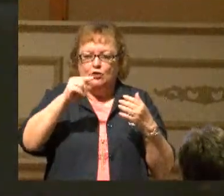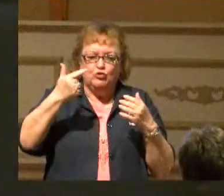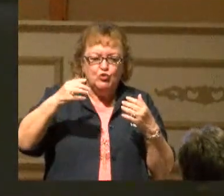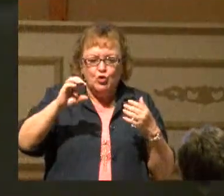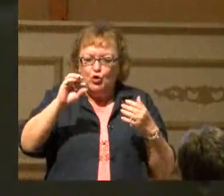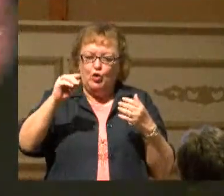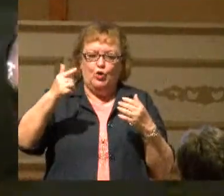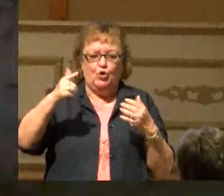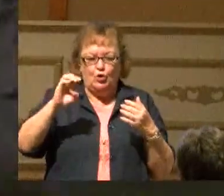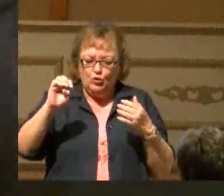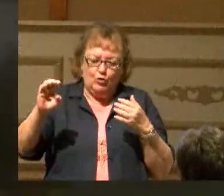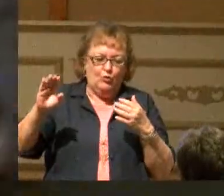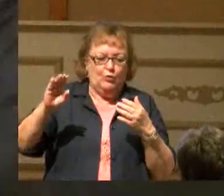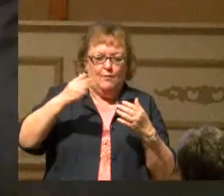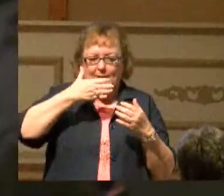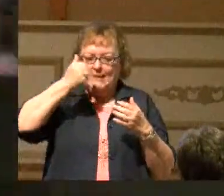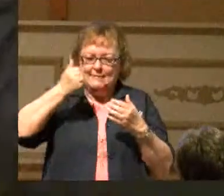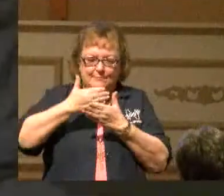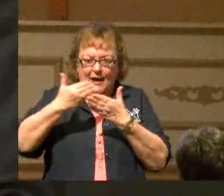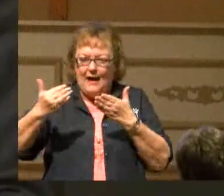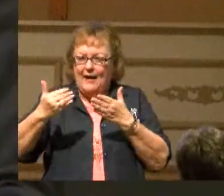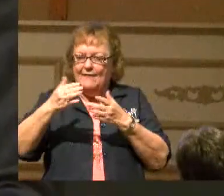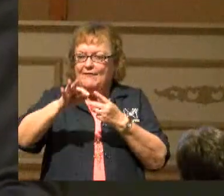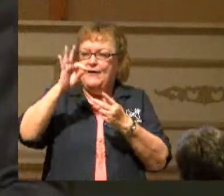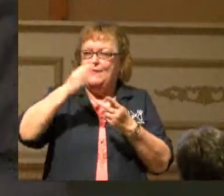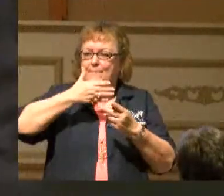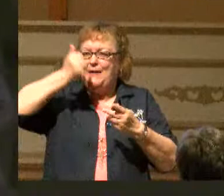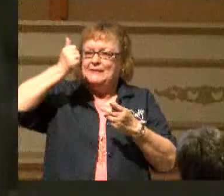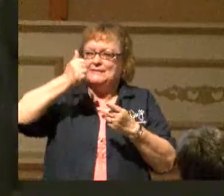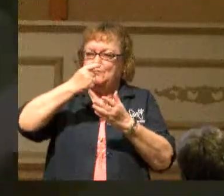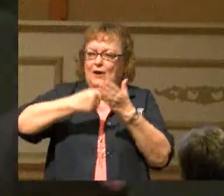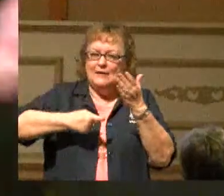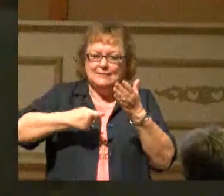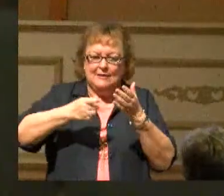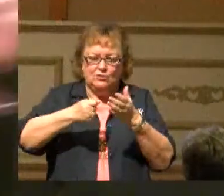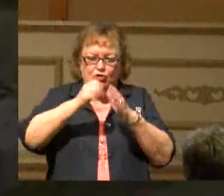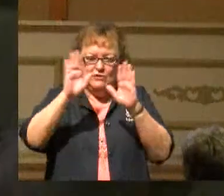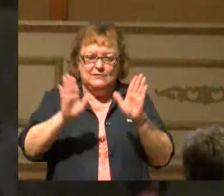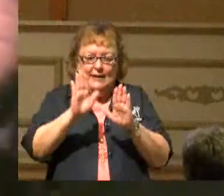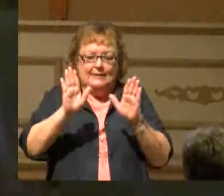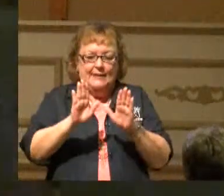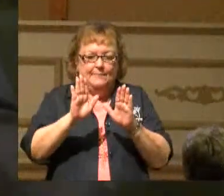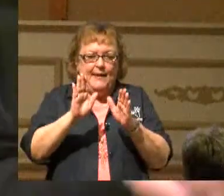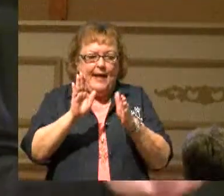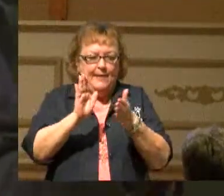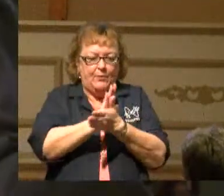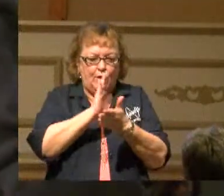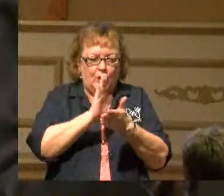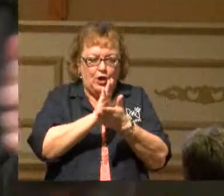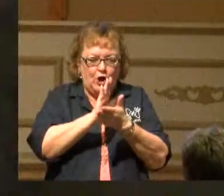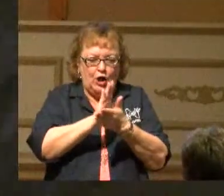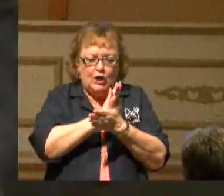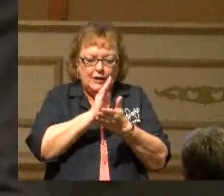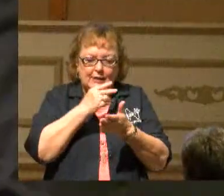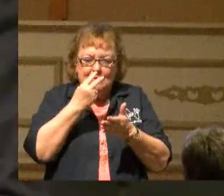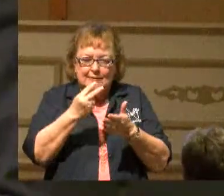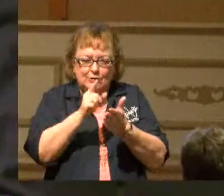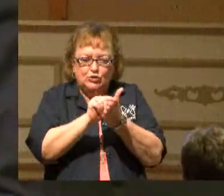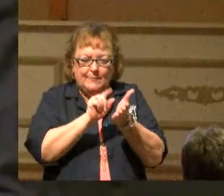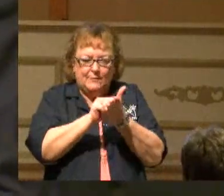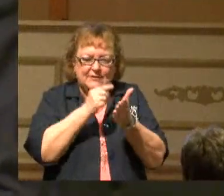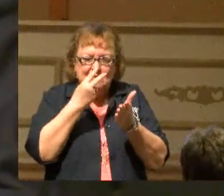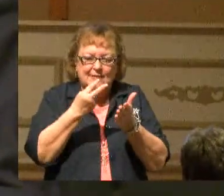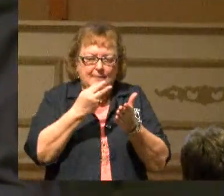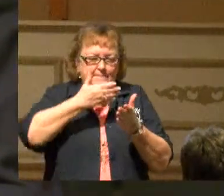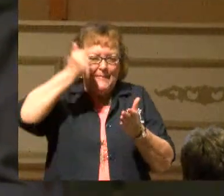to the hardware store and go and find the best price and get your Sunday paper and see what's on sale and all that kind of thing. And you find the best price